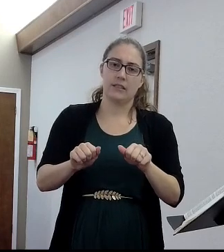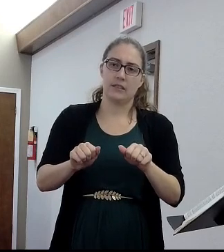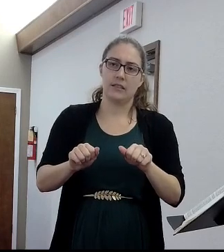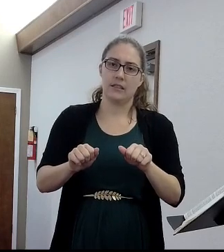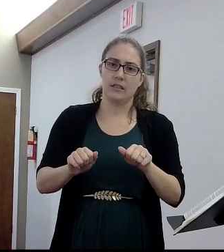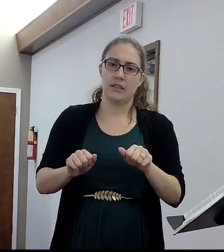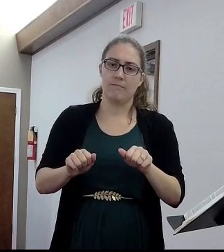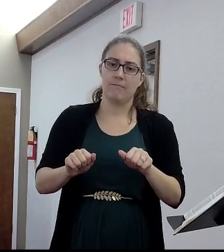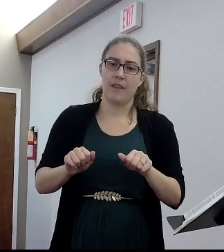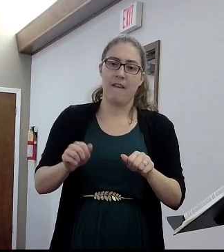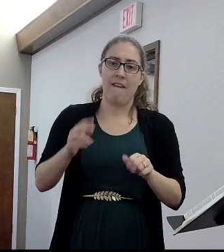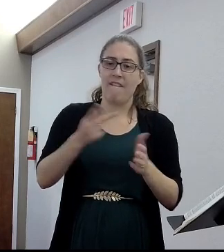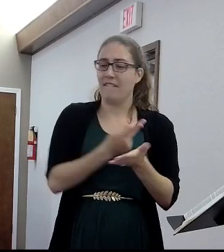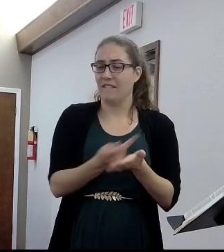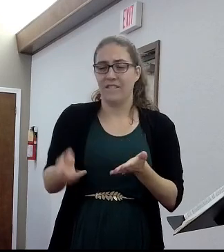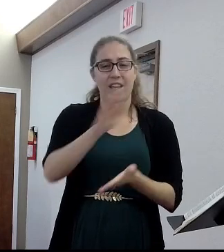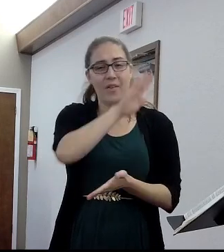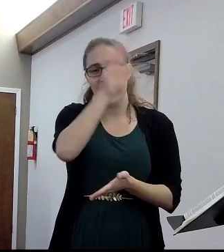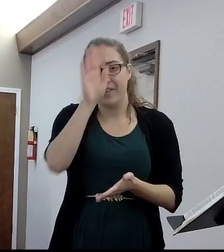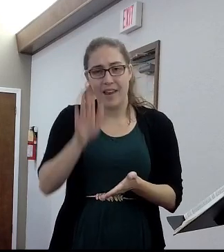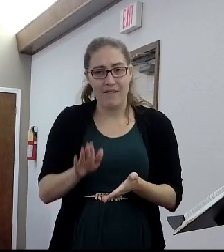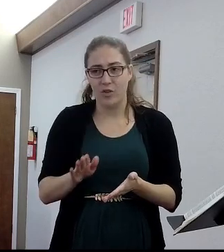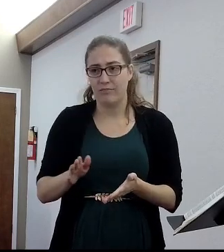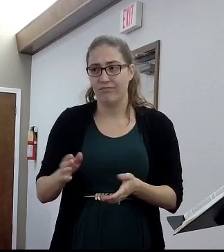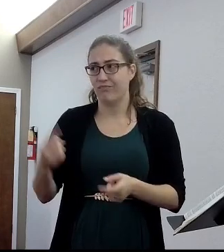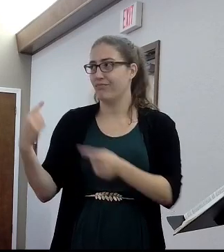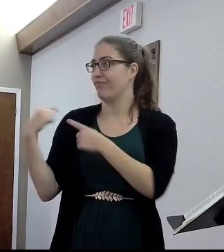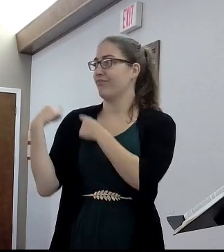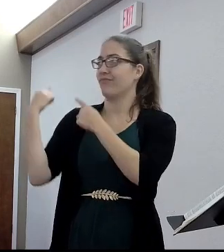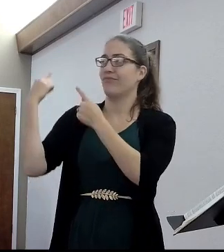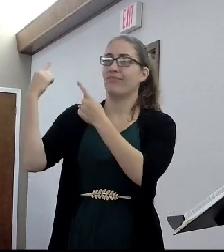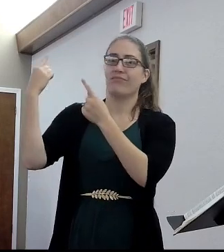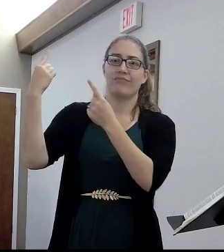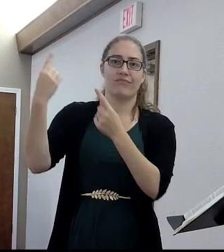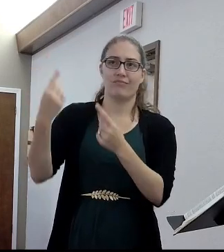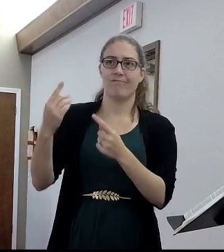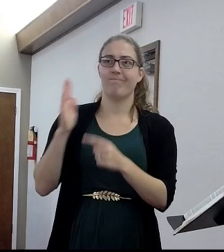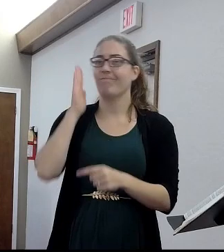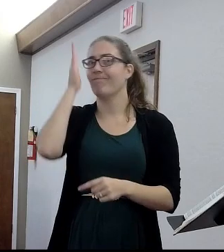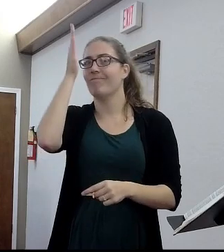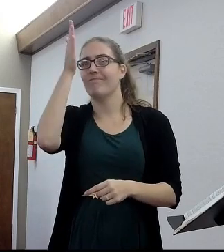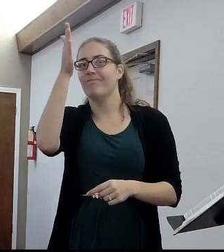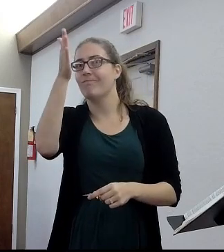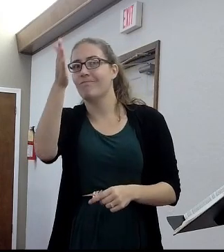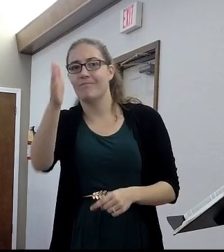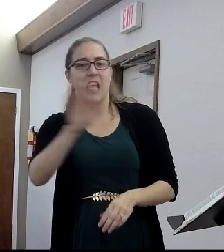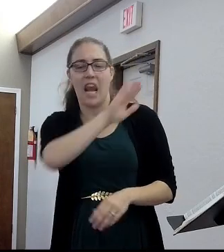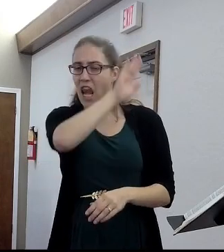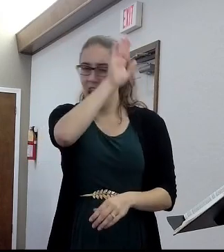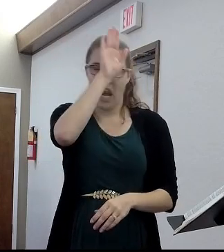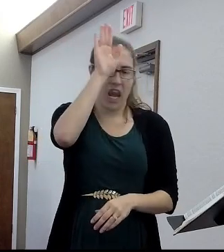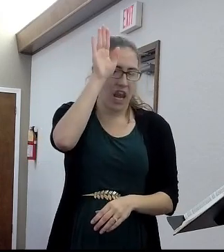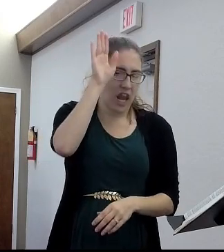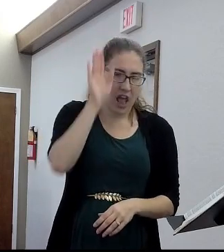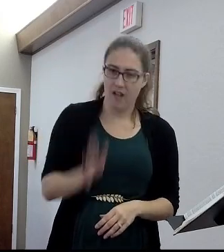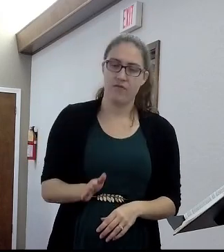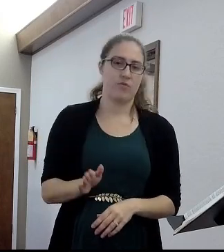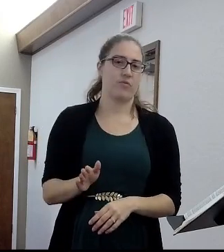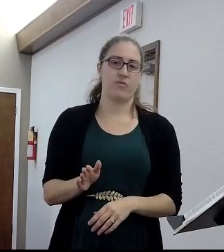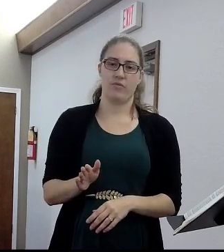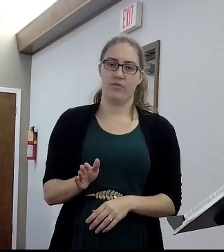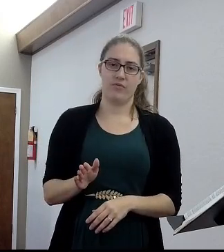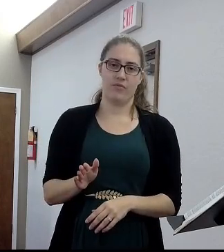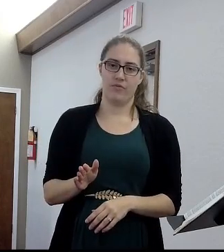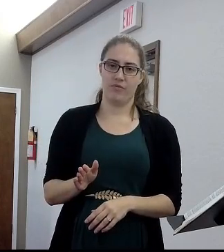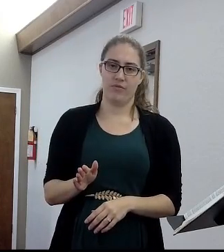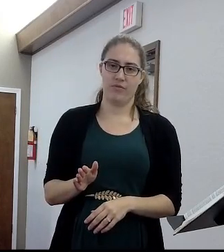It will never fail. It has never failed. It will never fail in all of time from